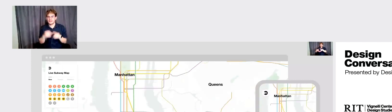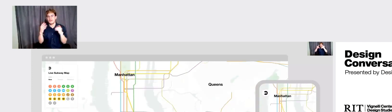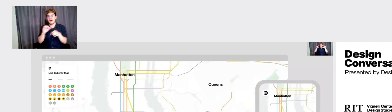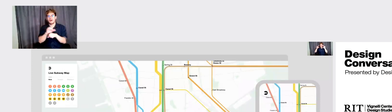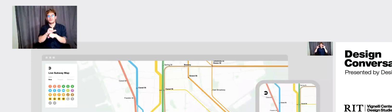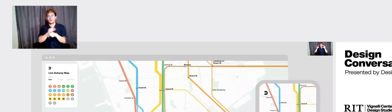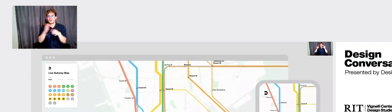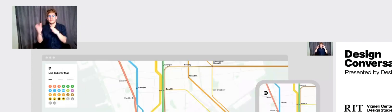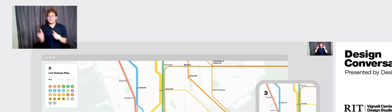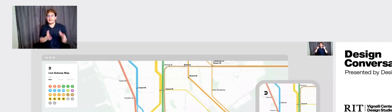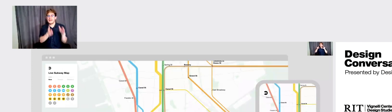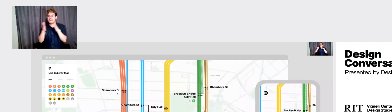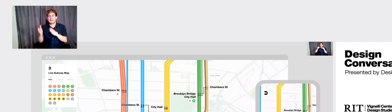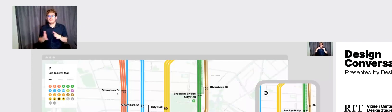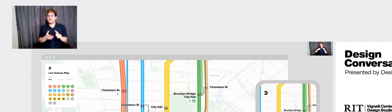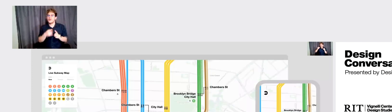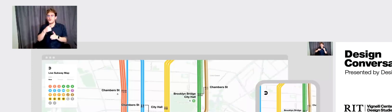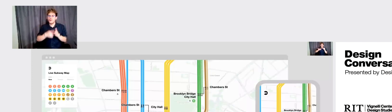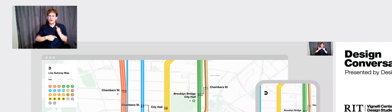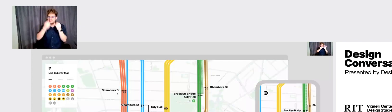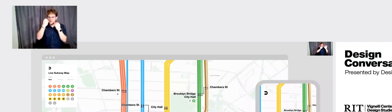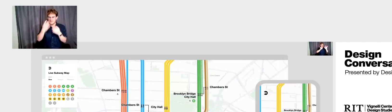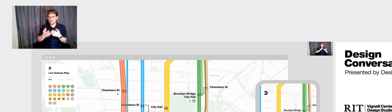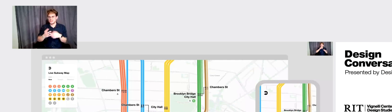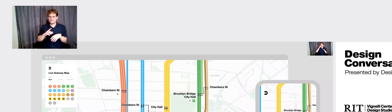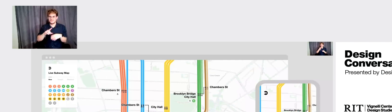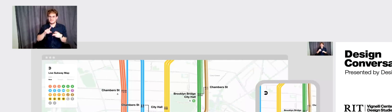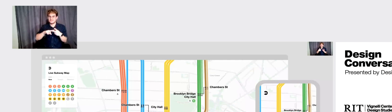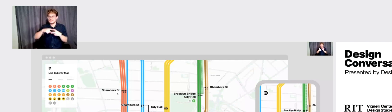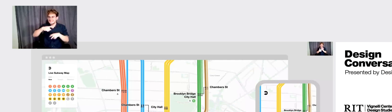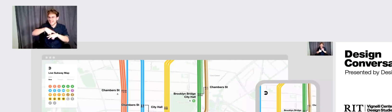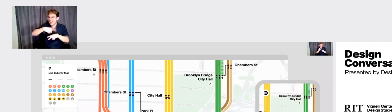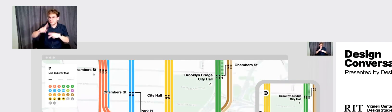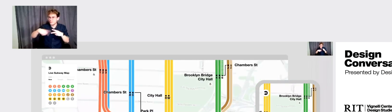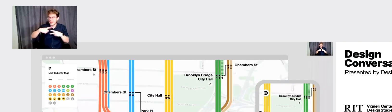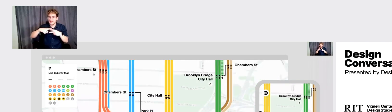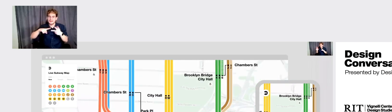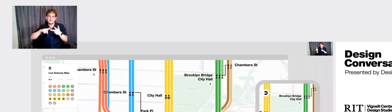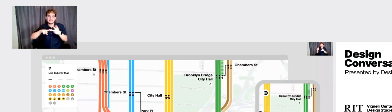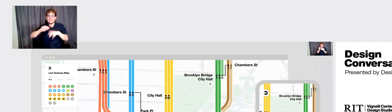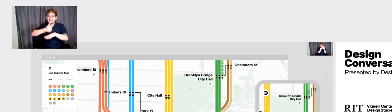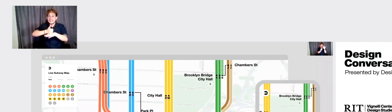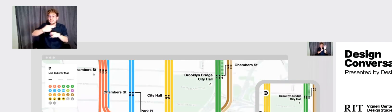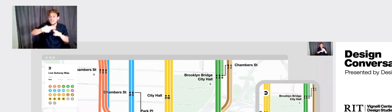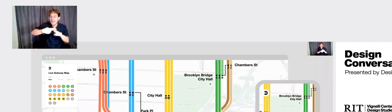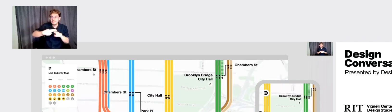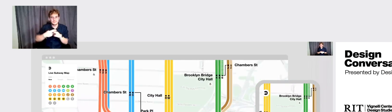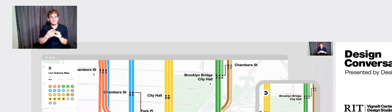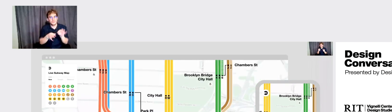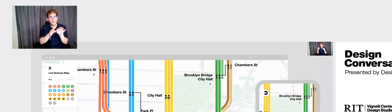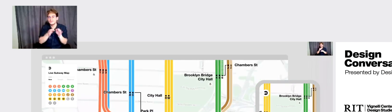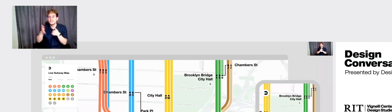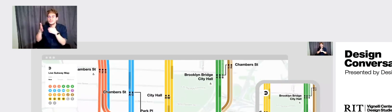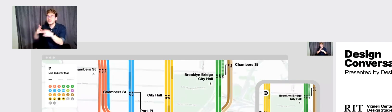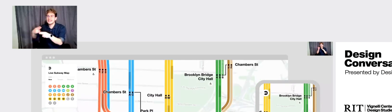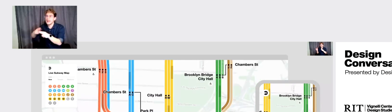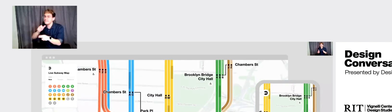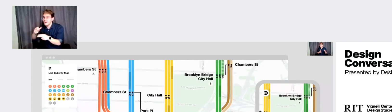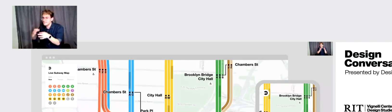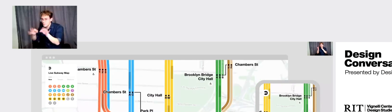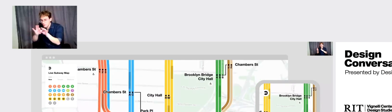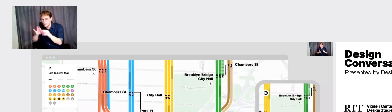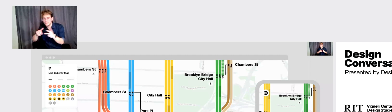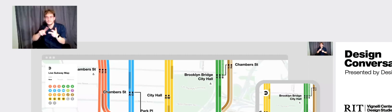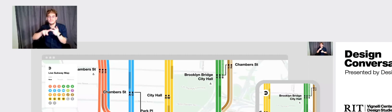planning what information do you show at what time, you know, obviously station names are more important than some streets than, you know, when do you